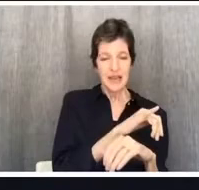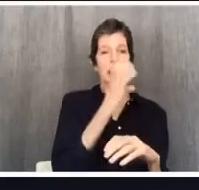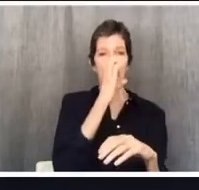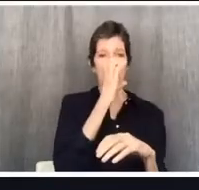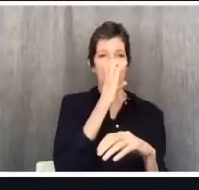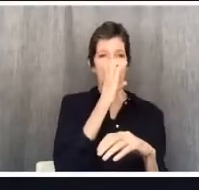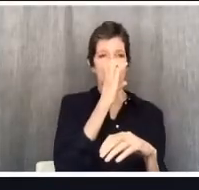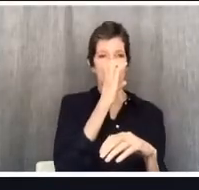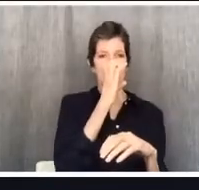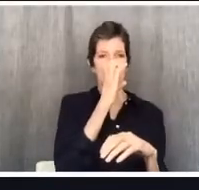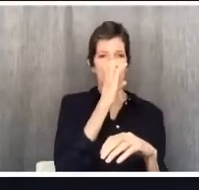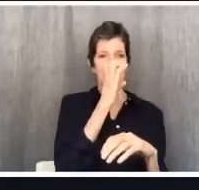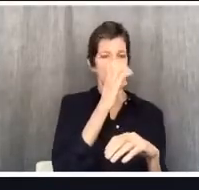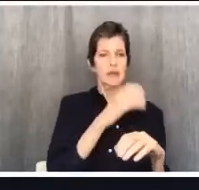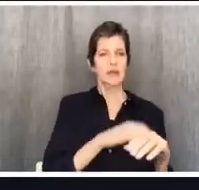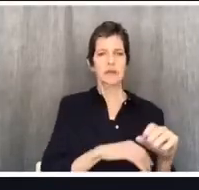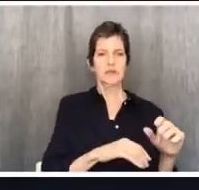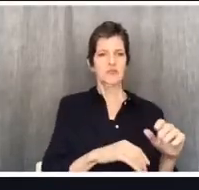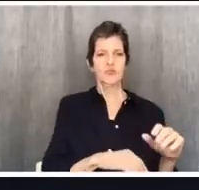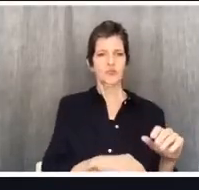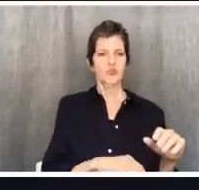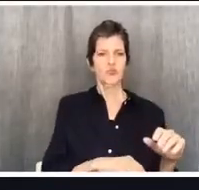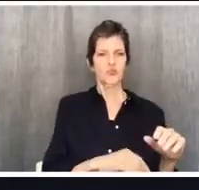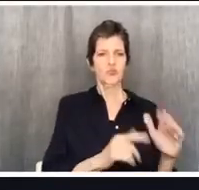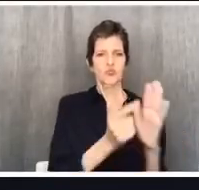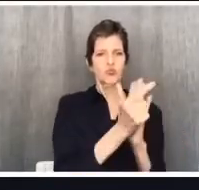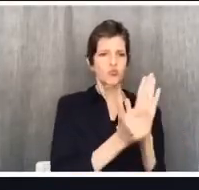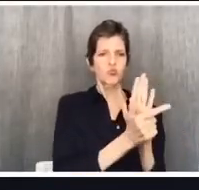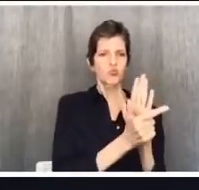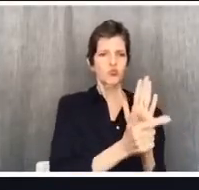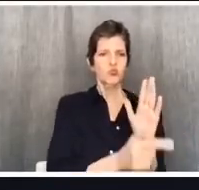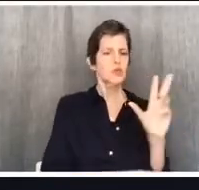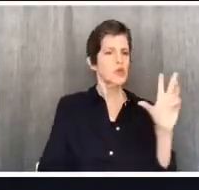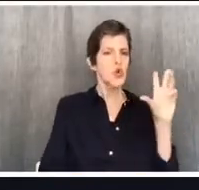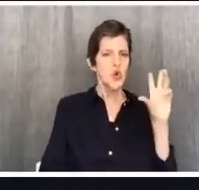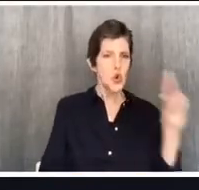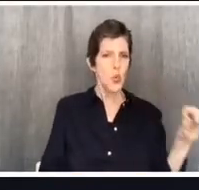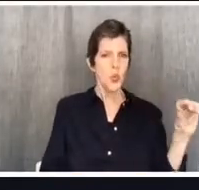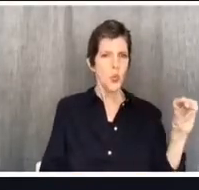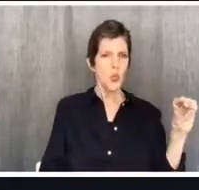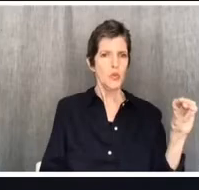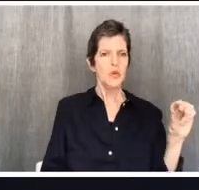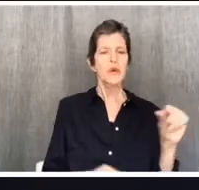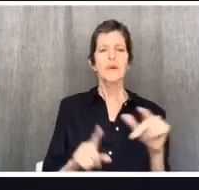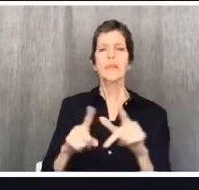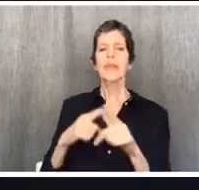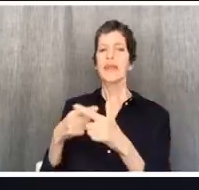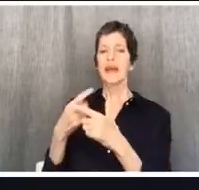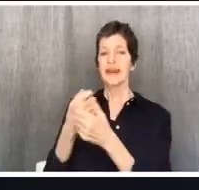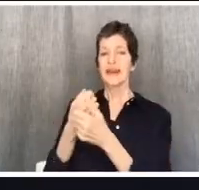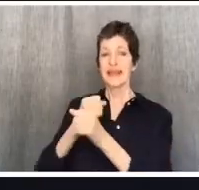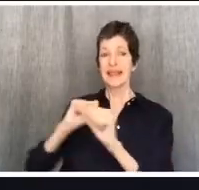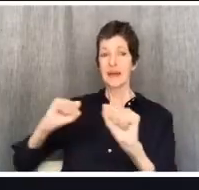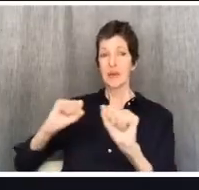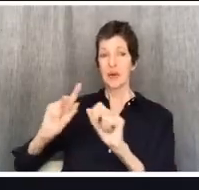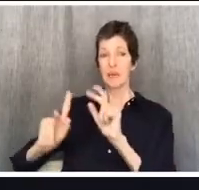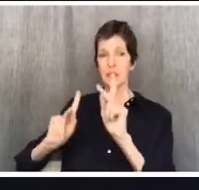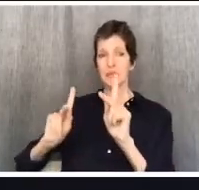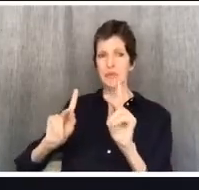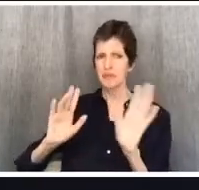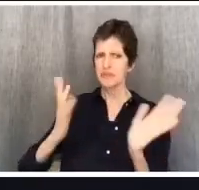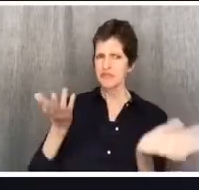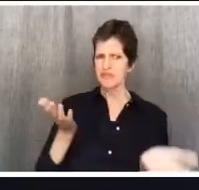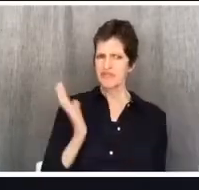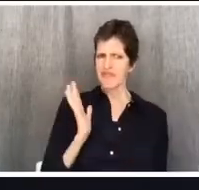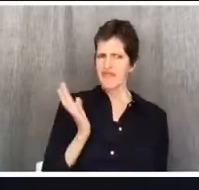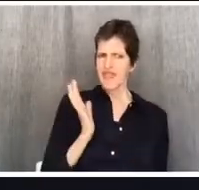say, yeah, of course we should. Everyone should. We're not bound in that way. It's just meat. So Paul's approaching